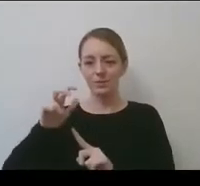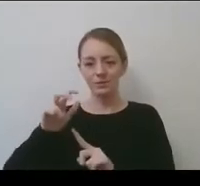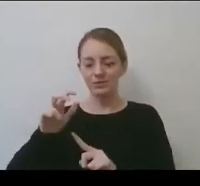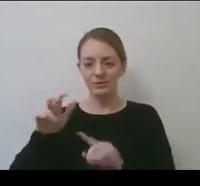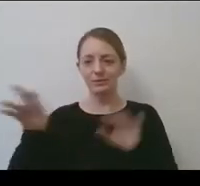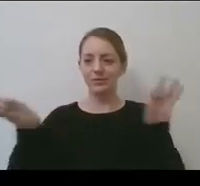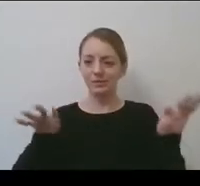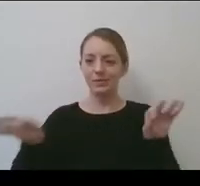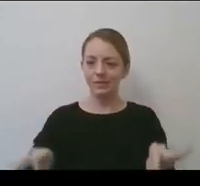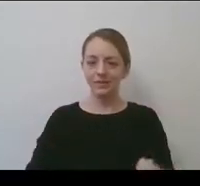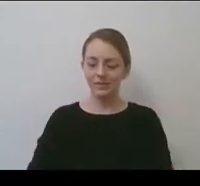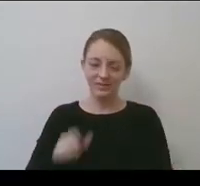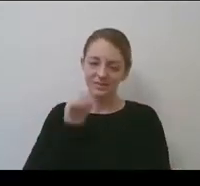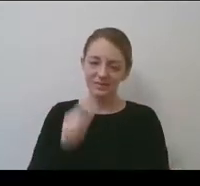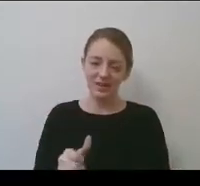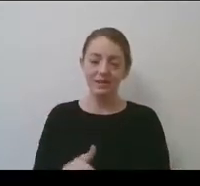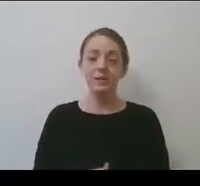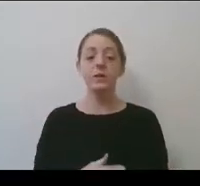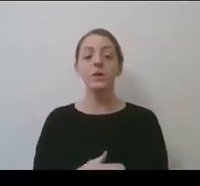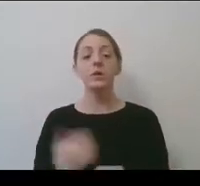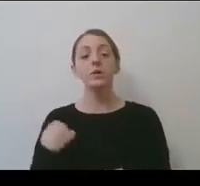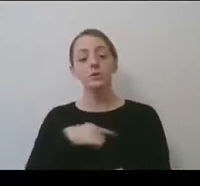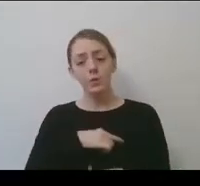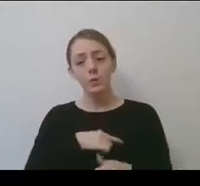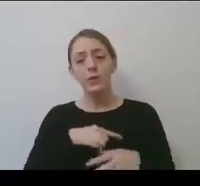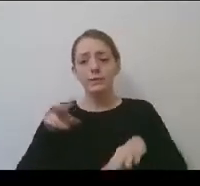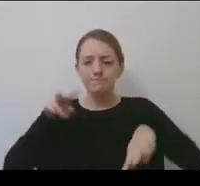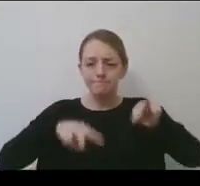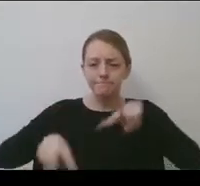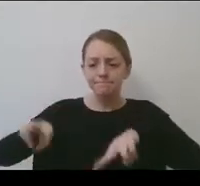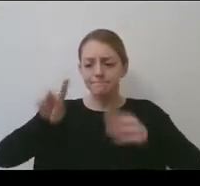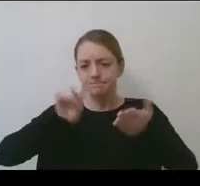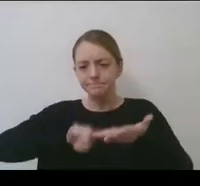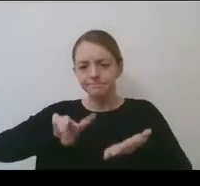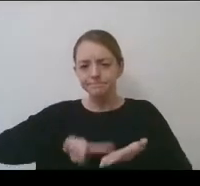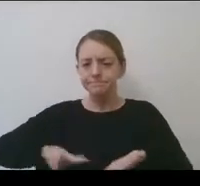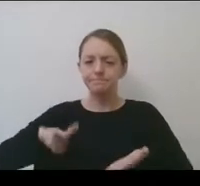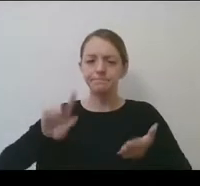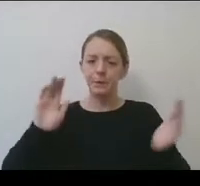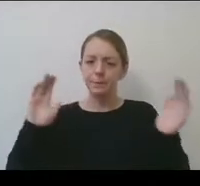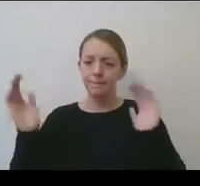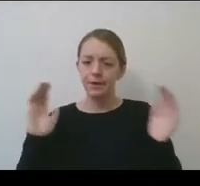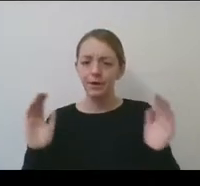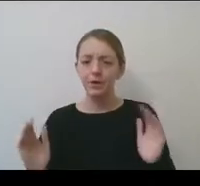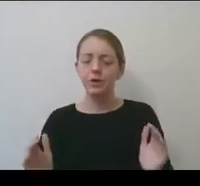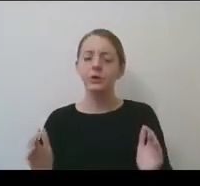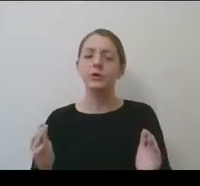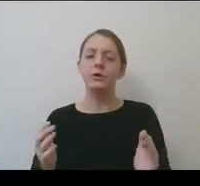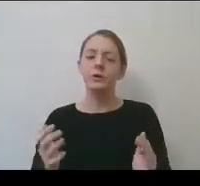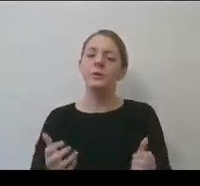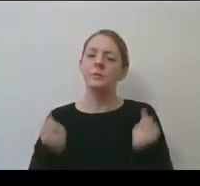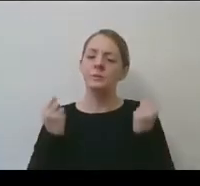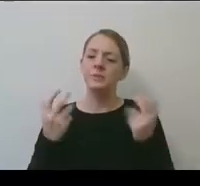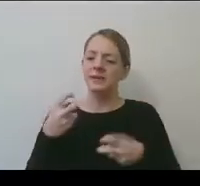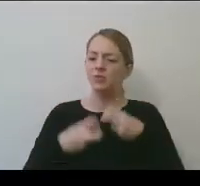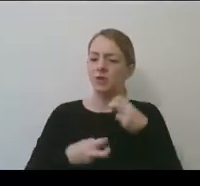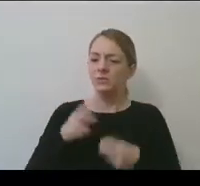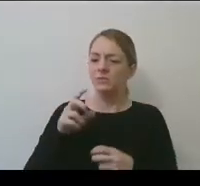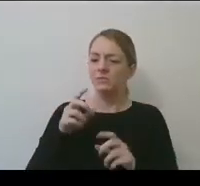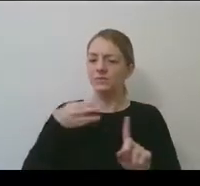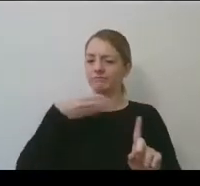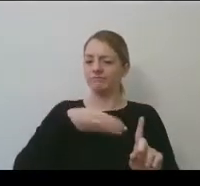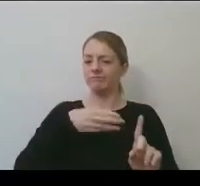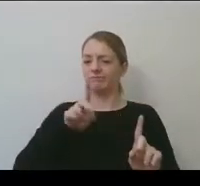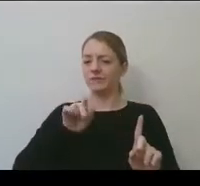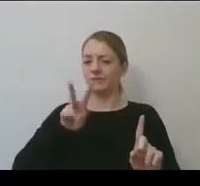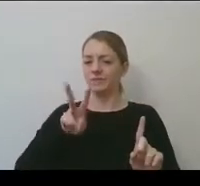we went through and we made the comparisons, as I said, many of many things were, were division one, uh, centric, but certainly not exclusively.